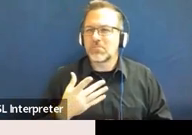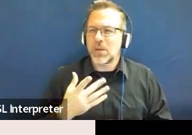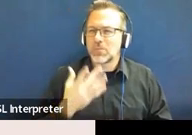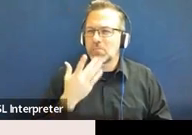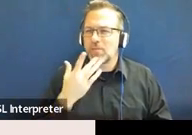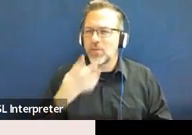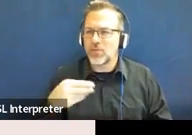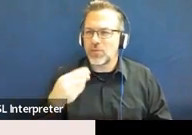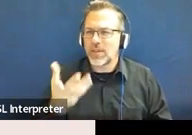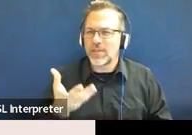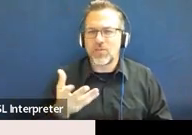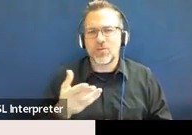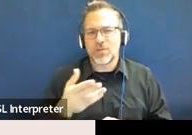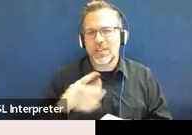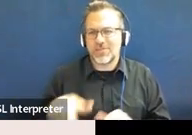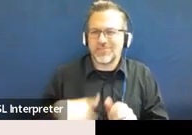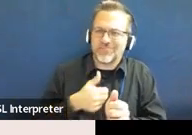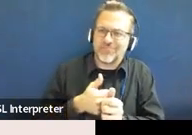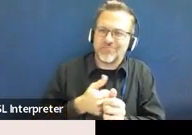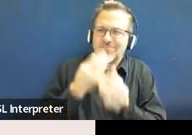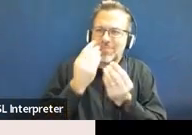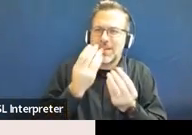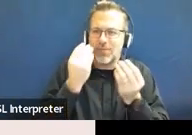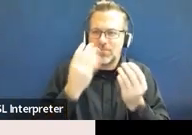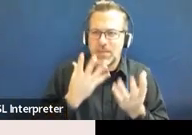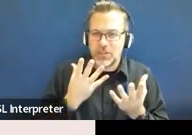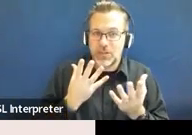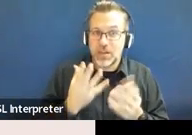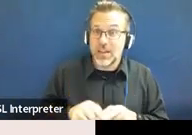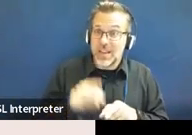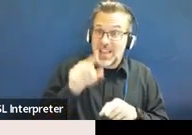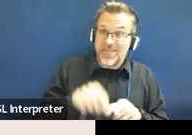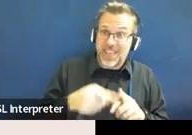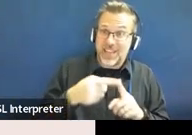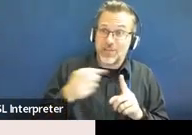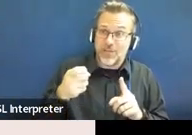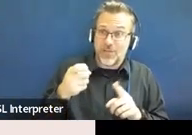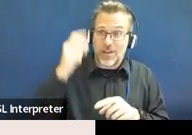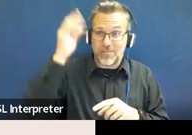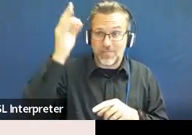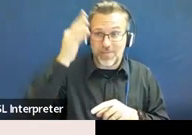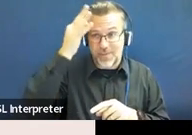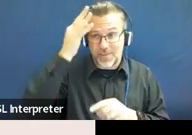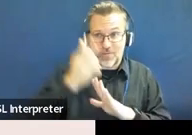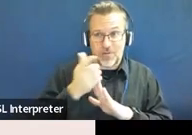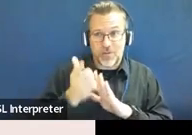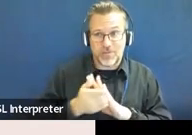so that you understand that we're not just, that this really comes right from federal regulations.